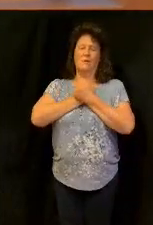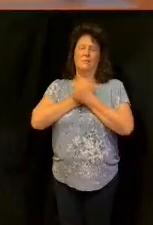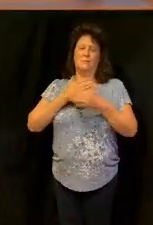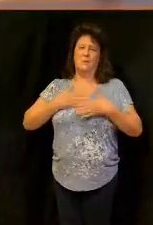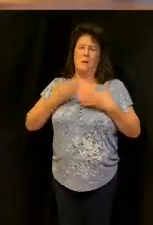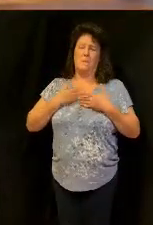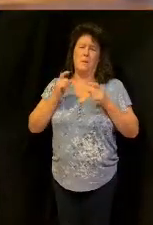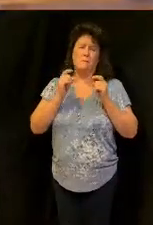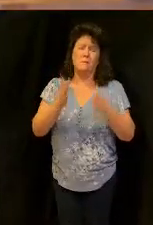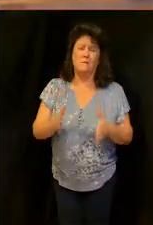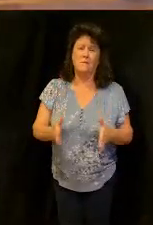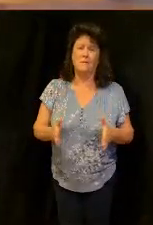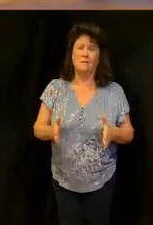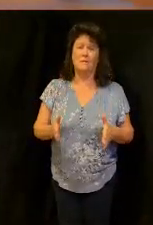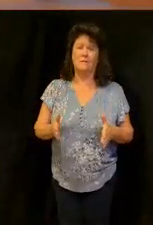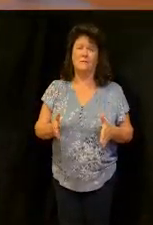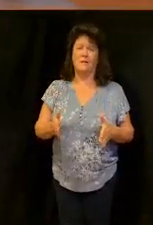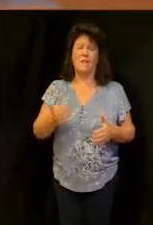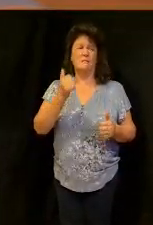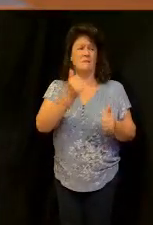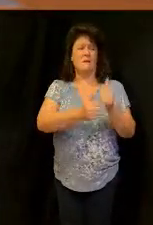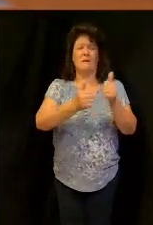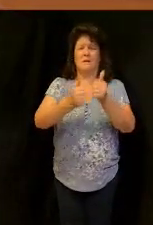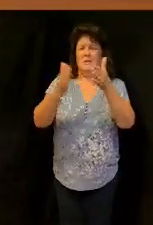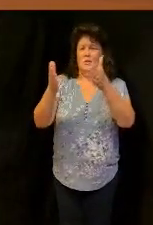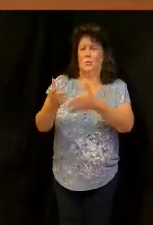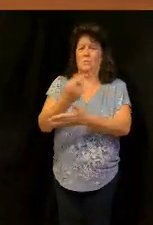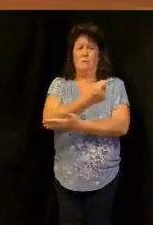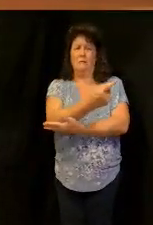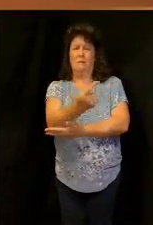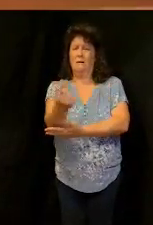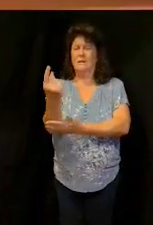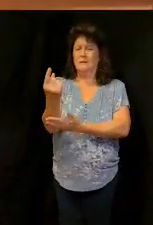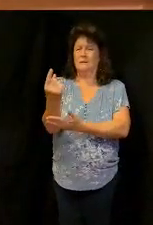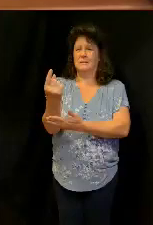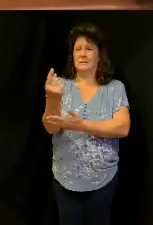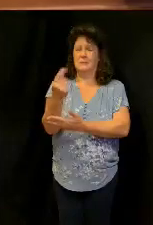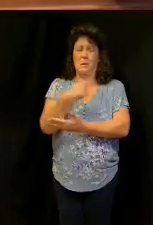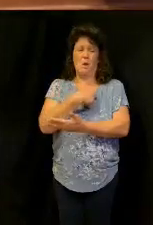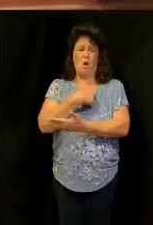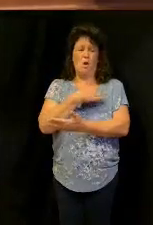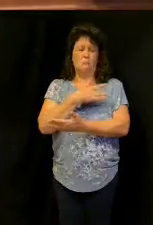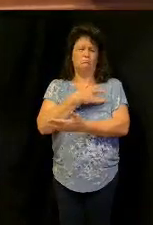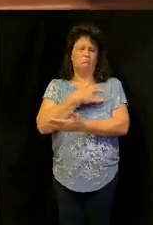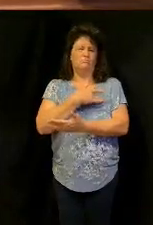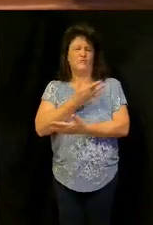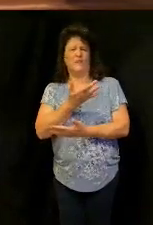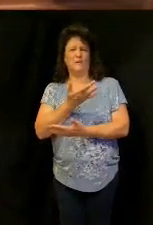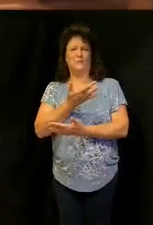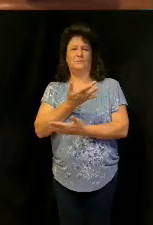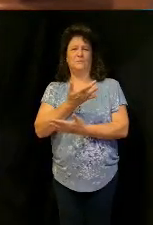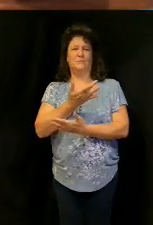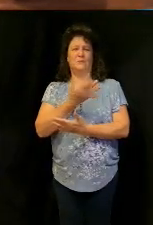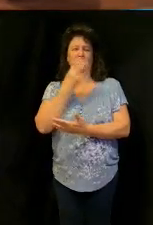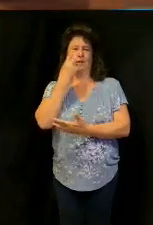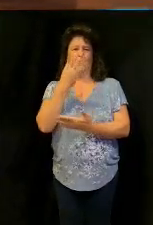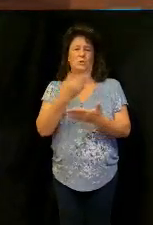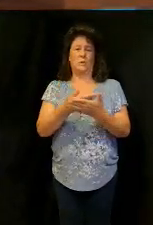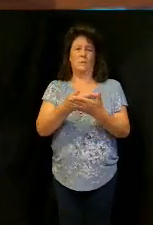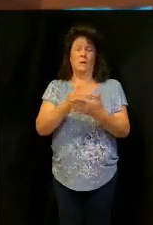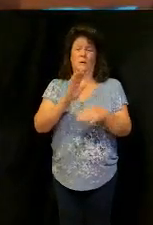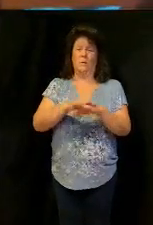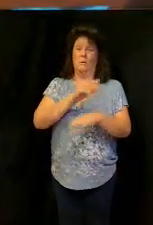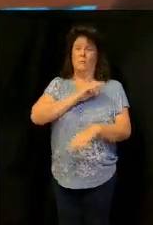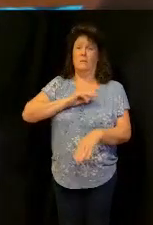he said you know that's what he said let each one give as he purposes you got to keep purpose in your giving you got to see your money on mission